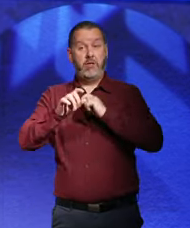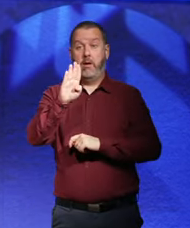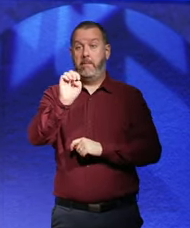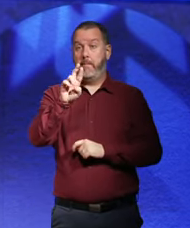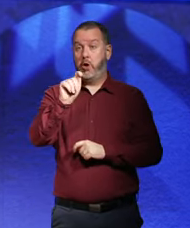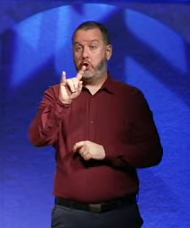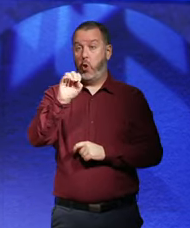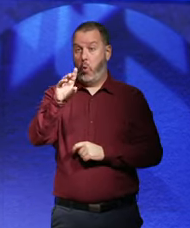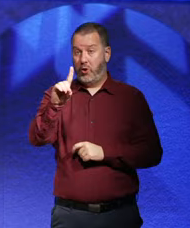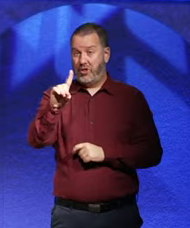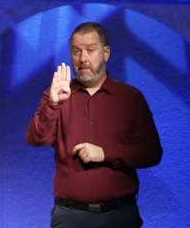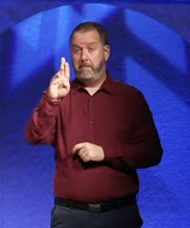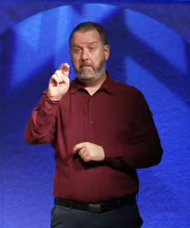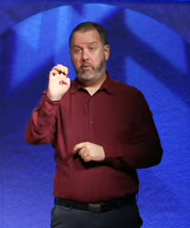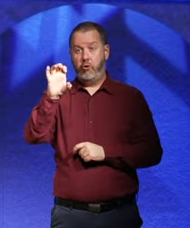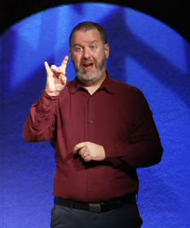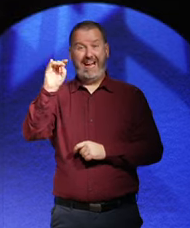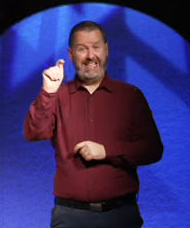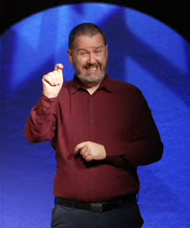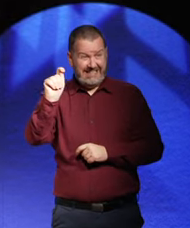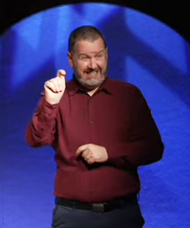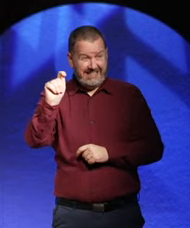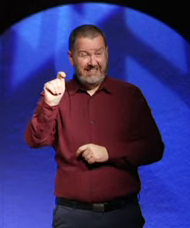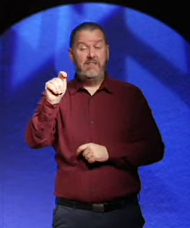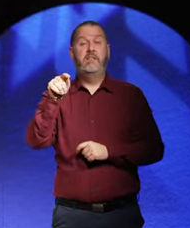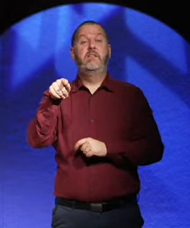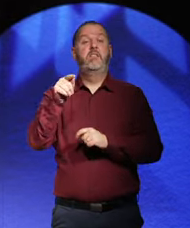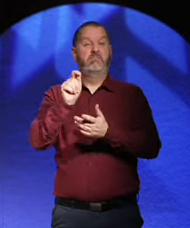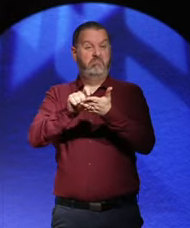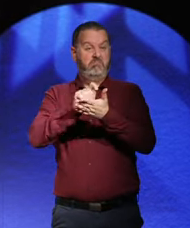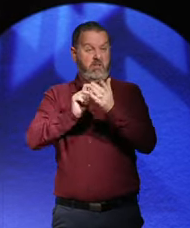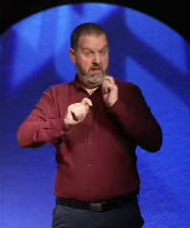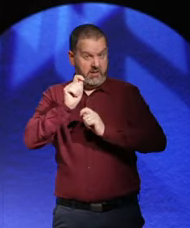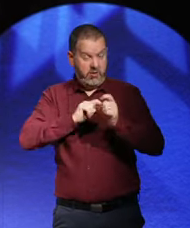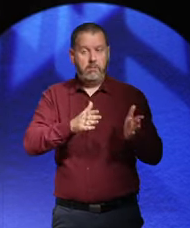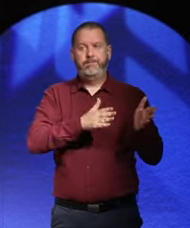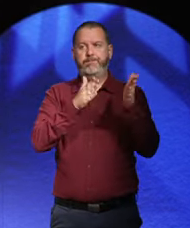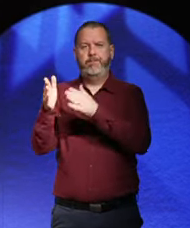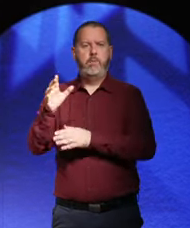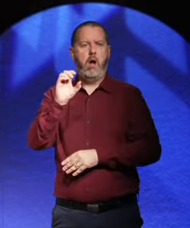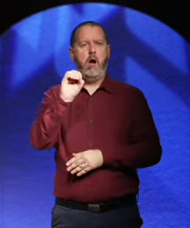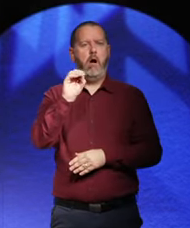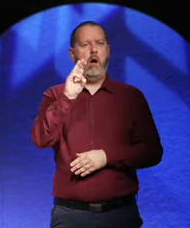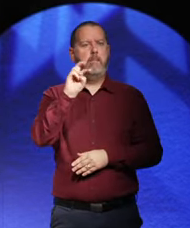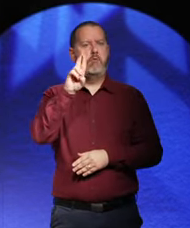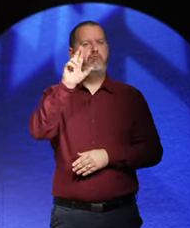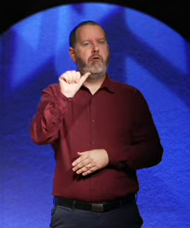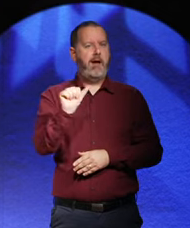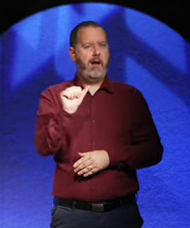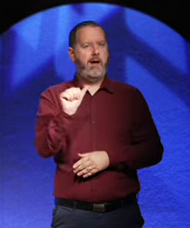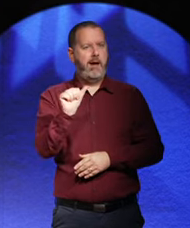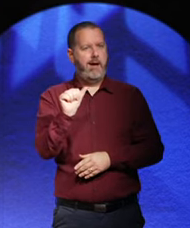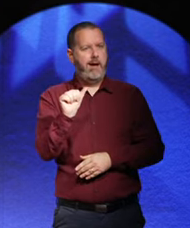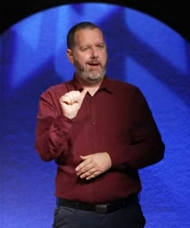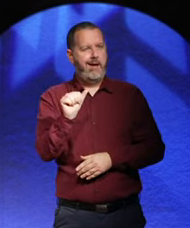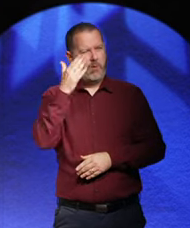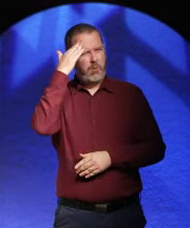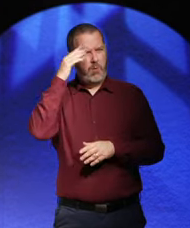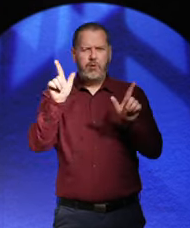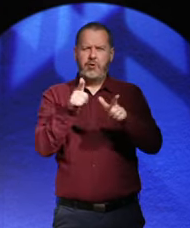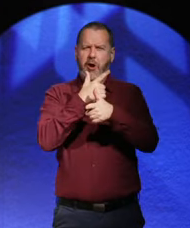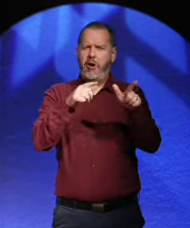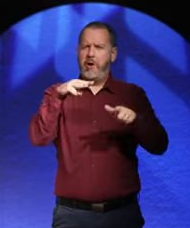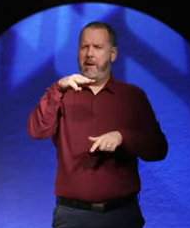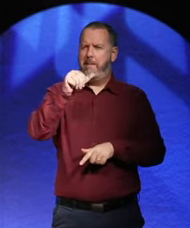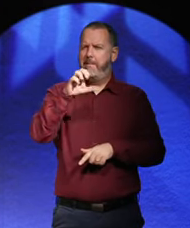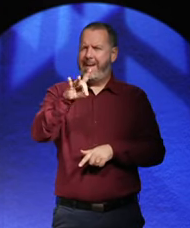Thripney Opera. You know, one that introduced Mac the Knife, wasn't it? The song of Mac the Knife.